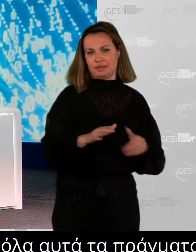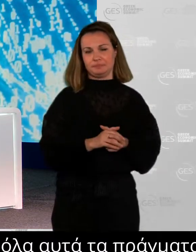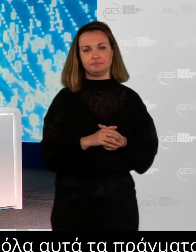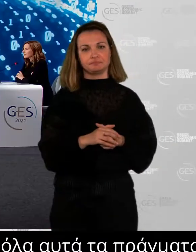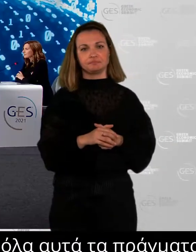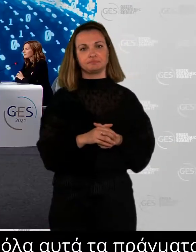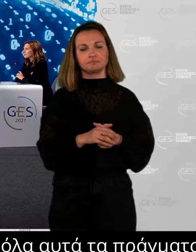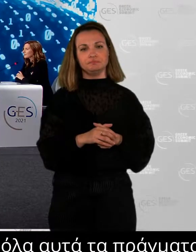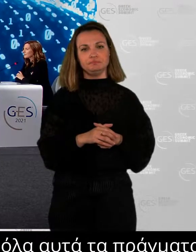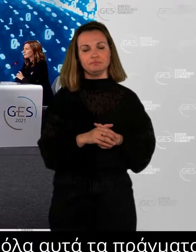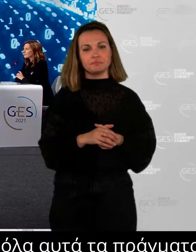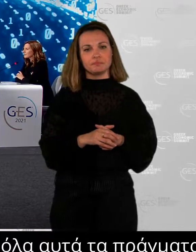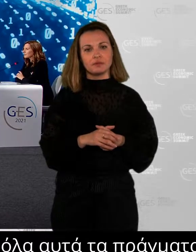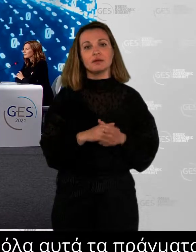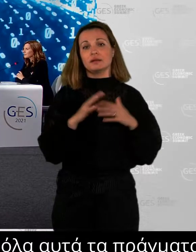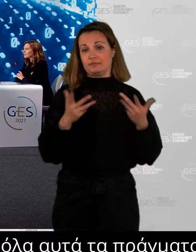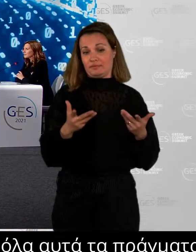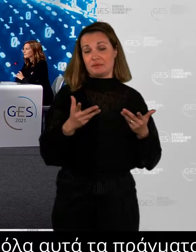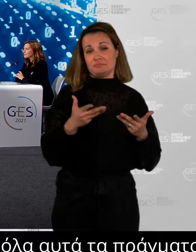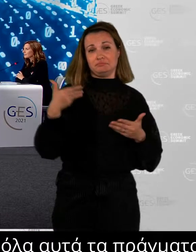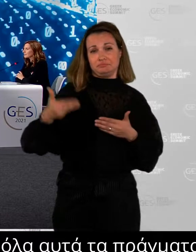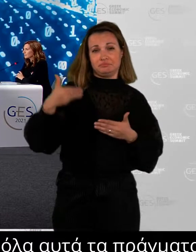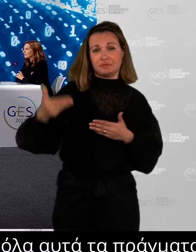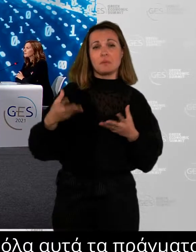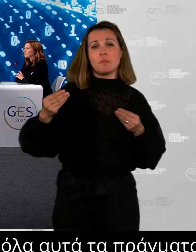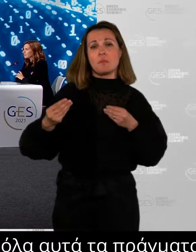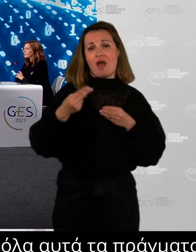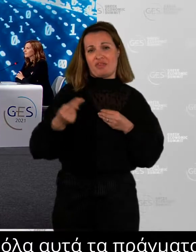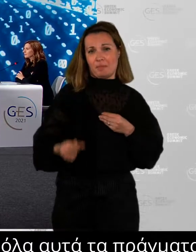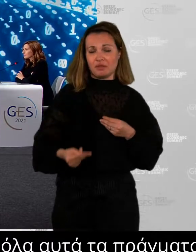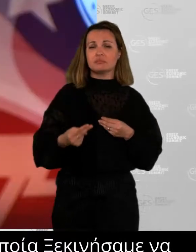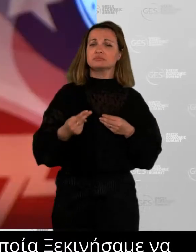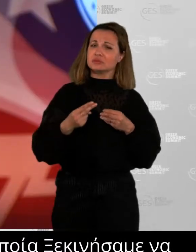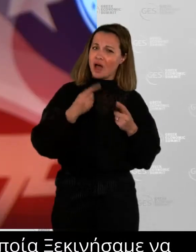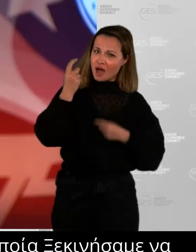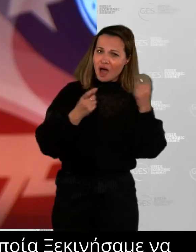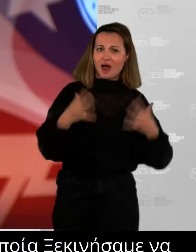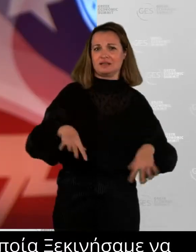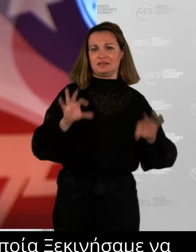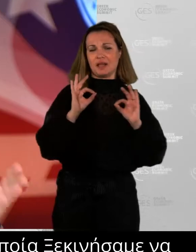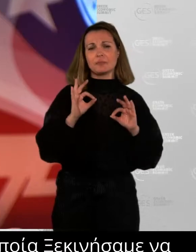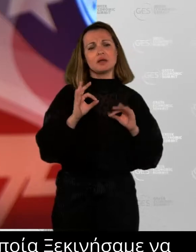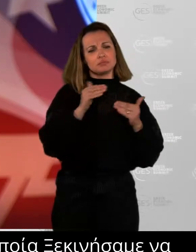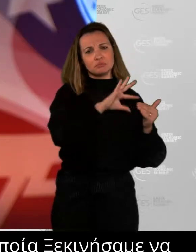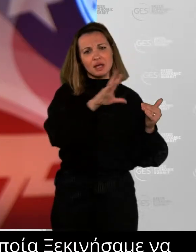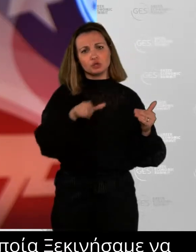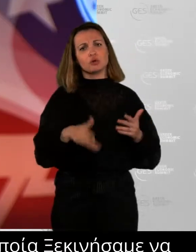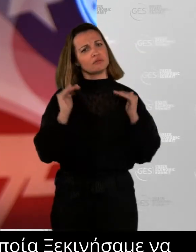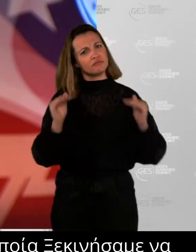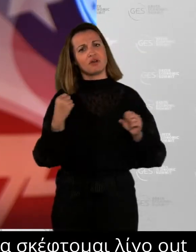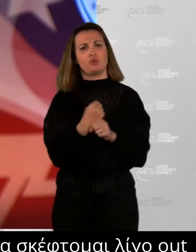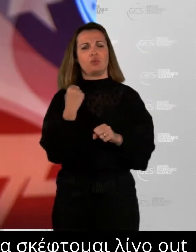working. I believe that there is actually an opportunity to think a bit out of the box in what we define, how do we find works, how we define capabilities,